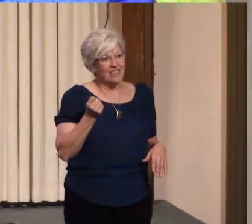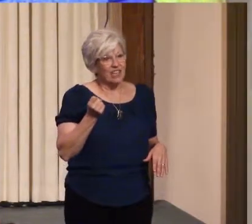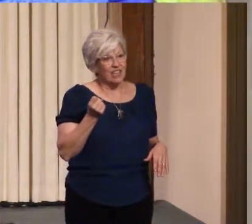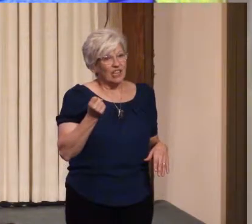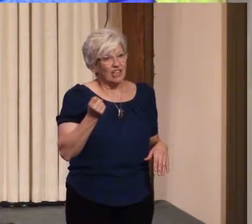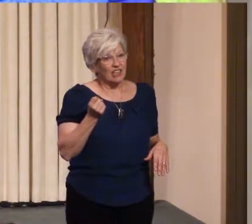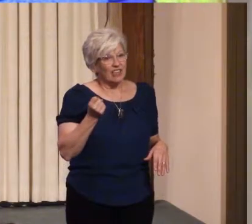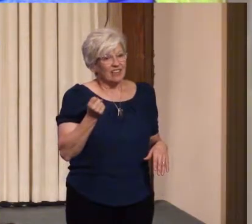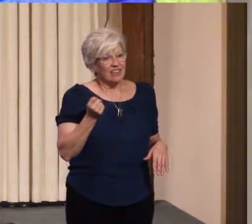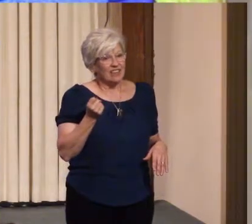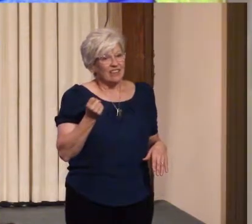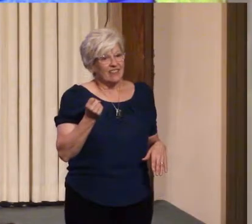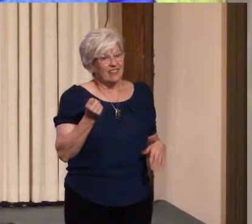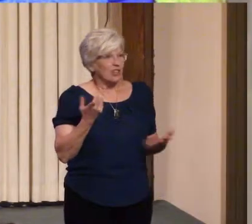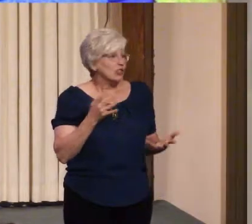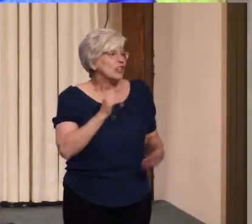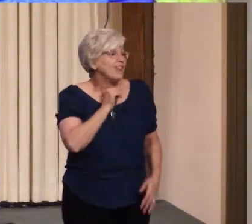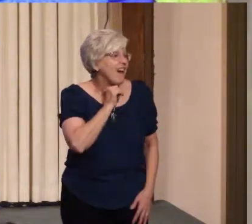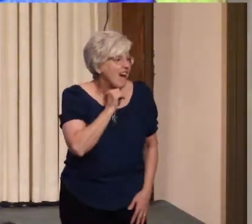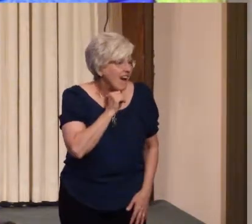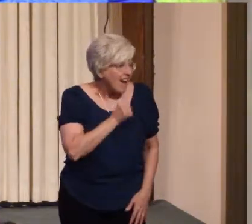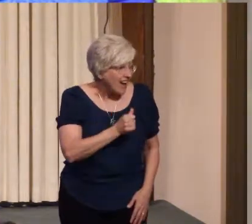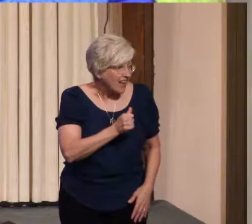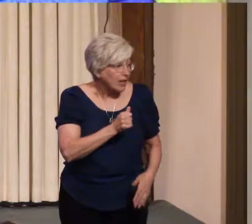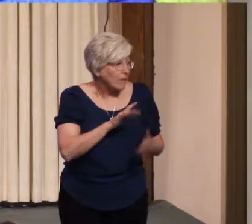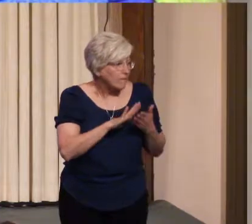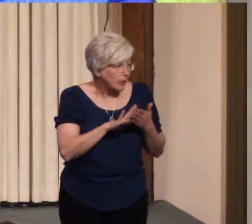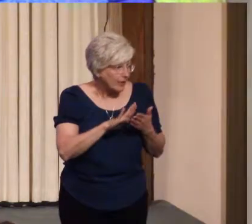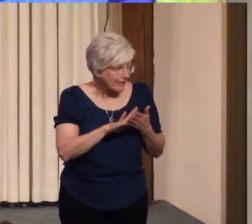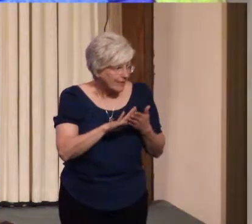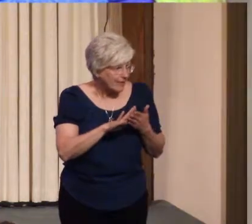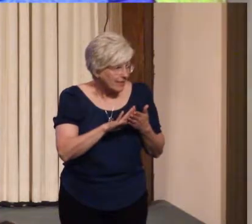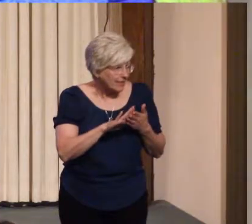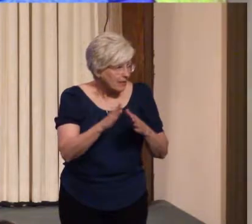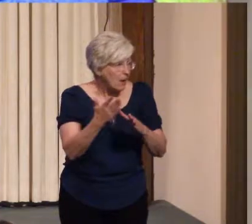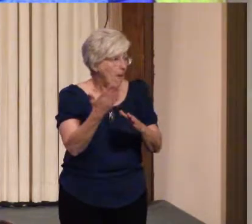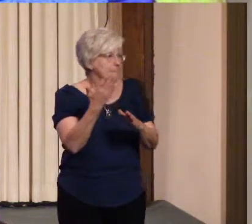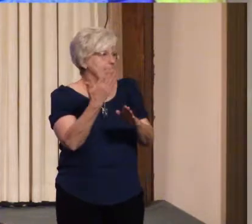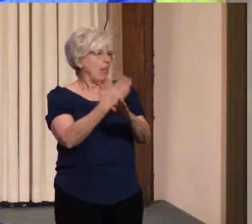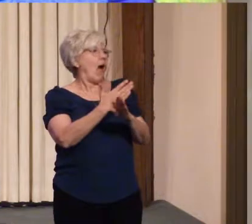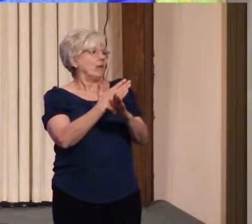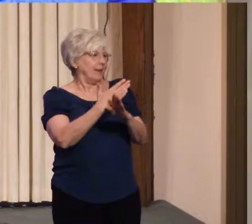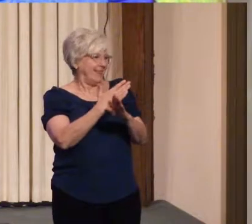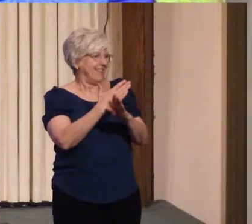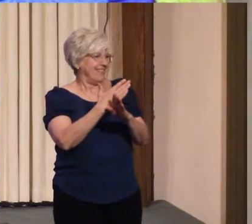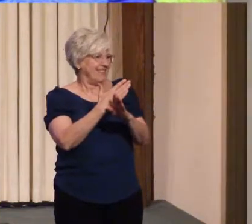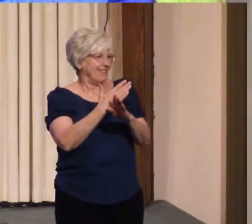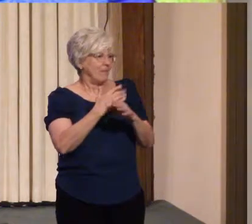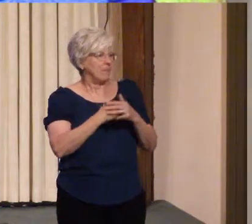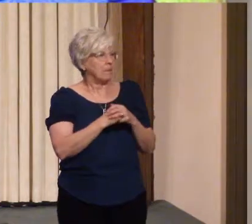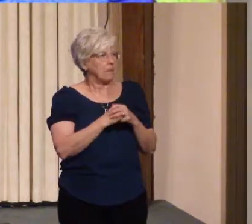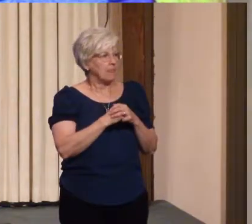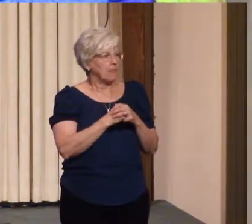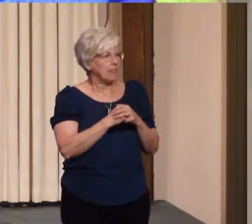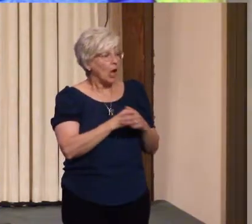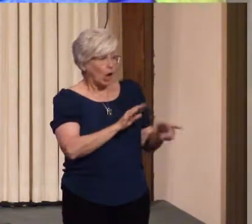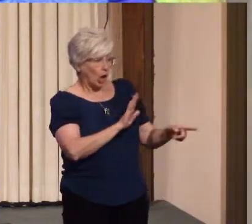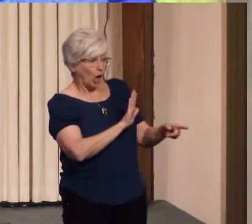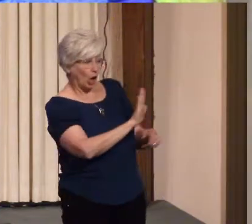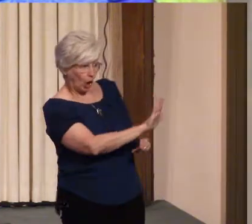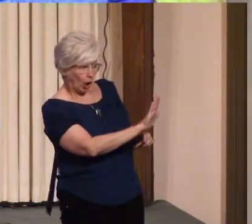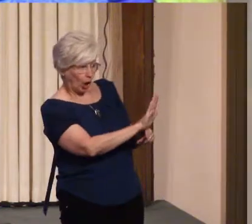be that there is an unforgiveness blocking you. And in her words